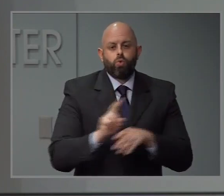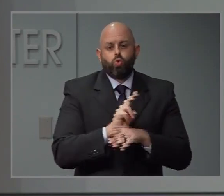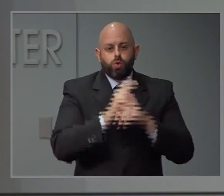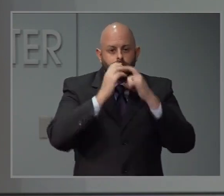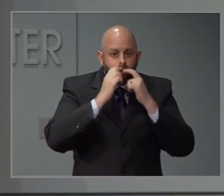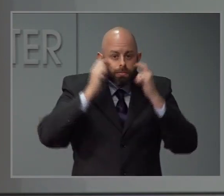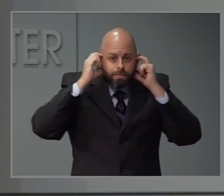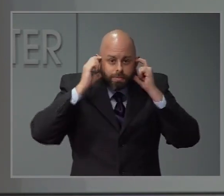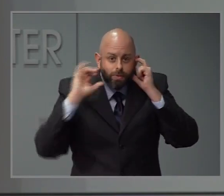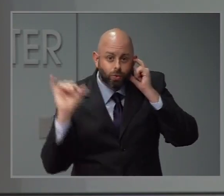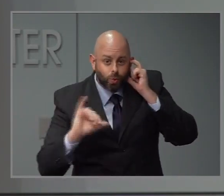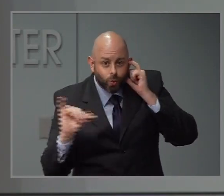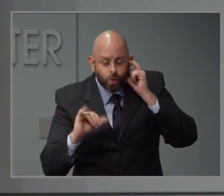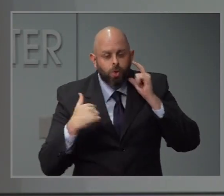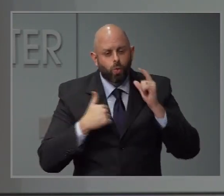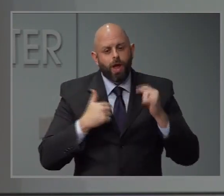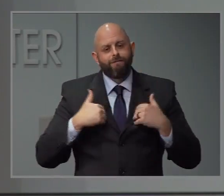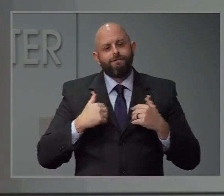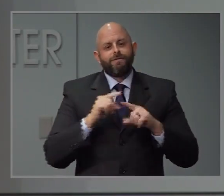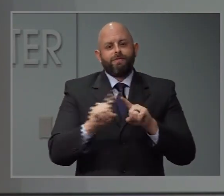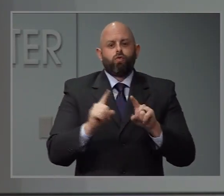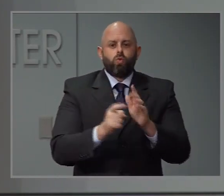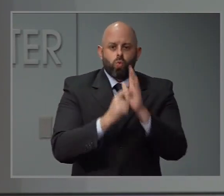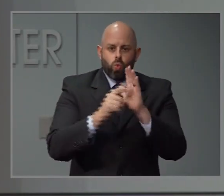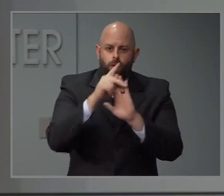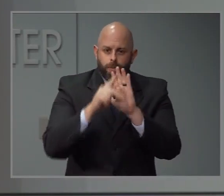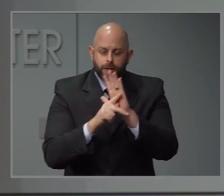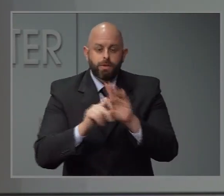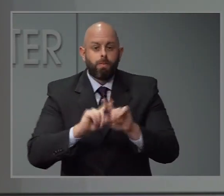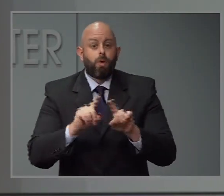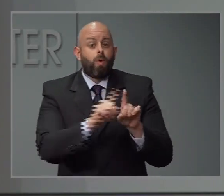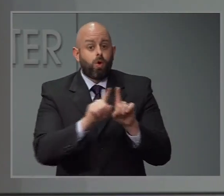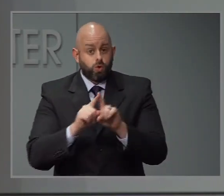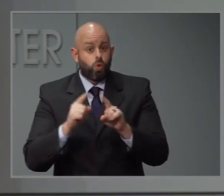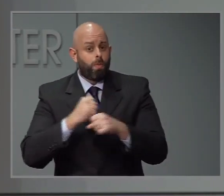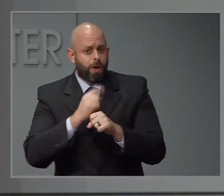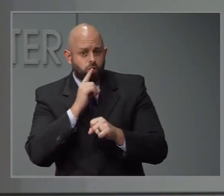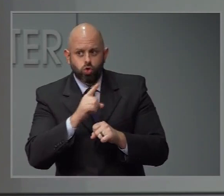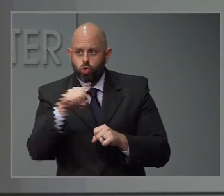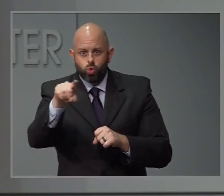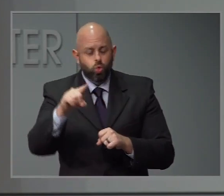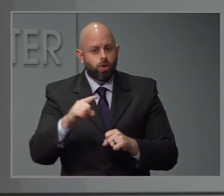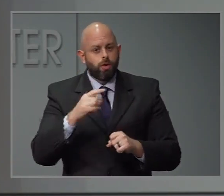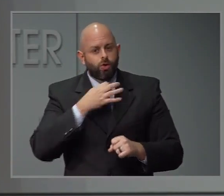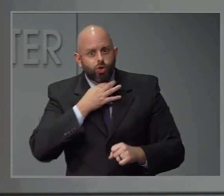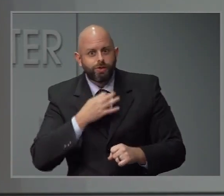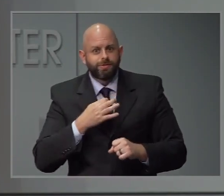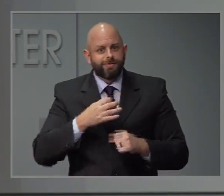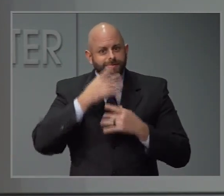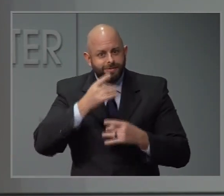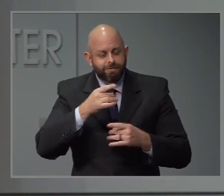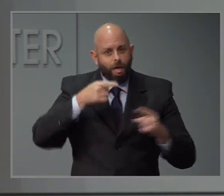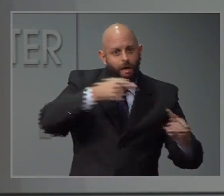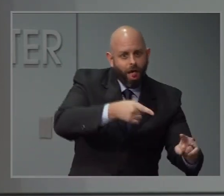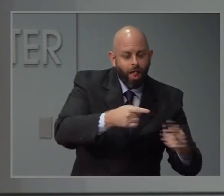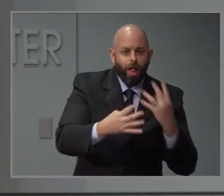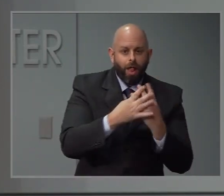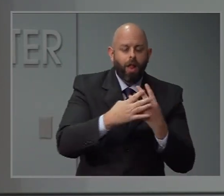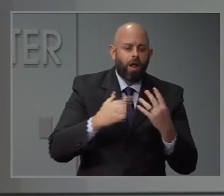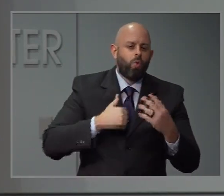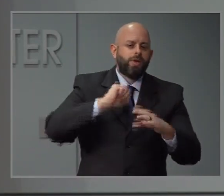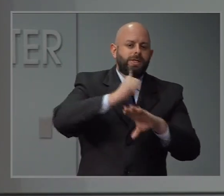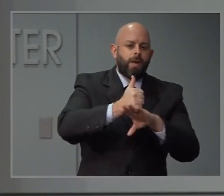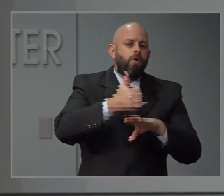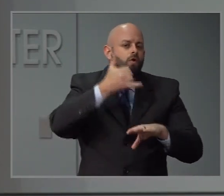detailed in our protocol. But we'll also make sure, since there are so many questions here, to see if we can set up a phone briefing with our